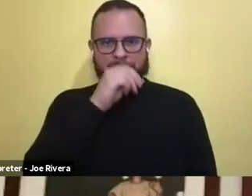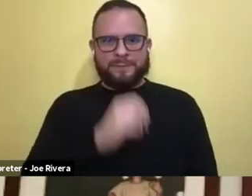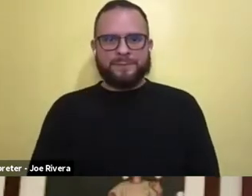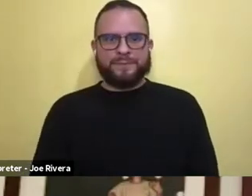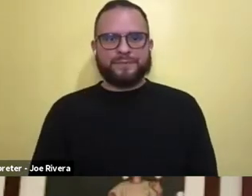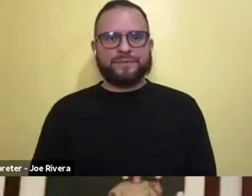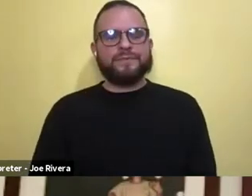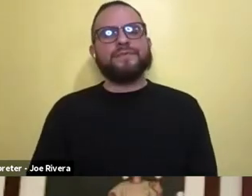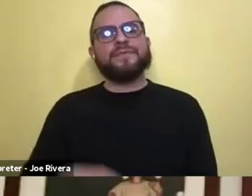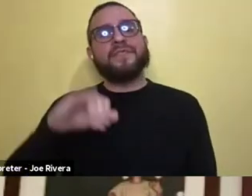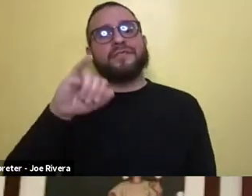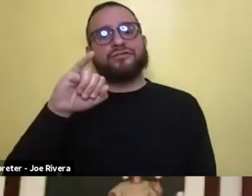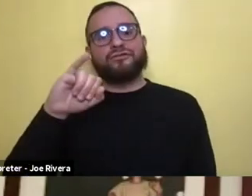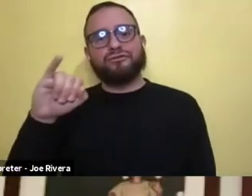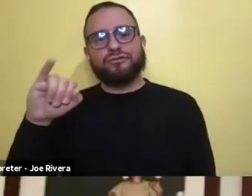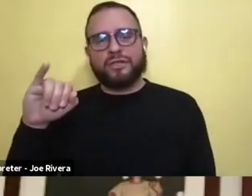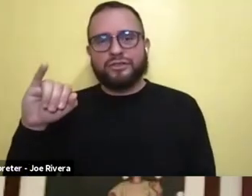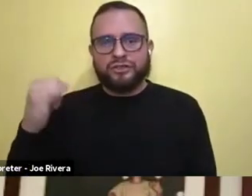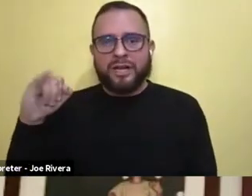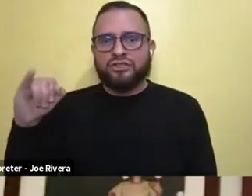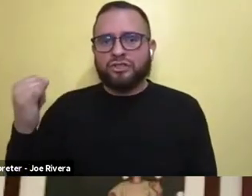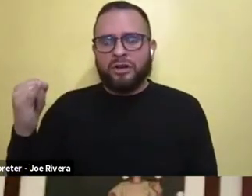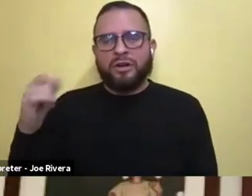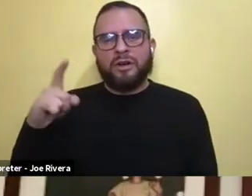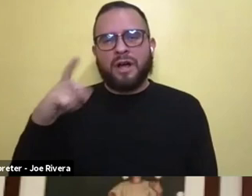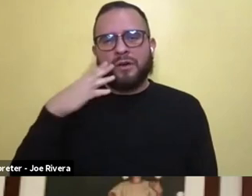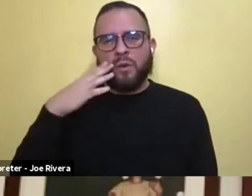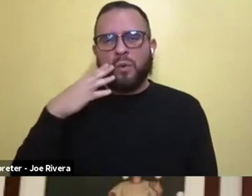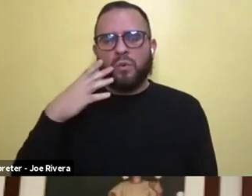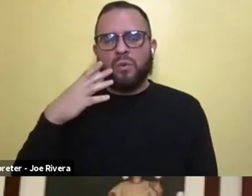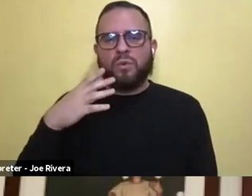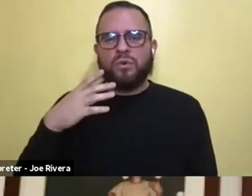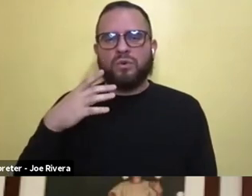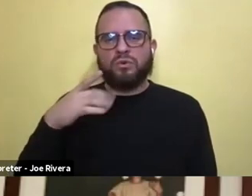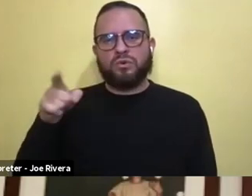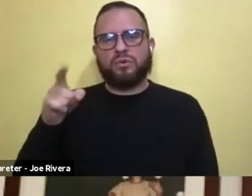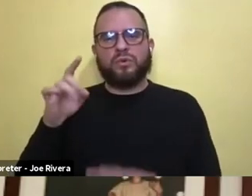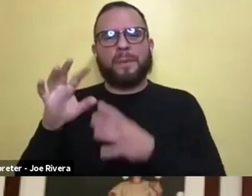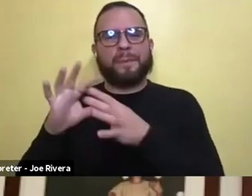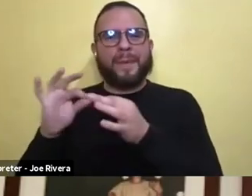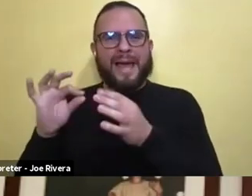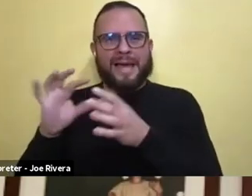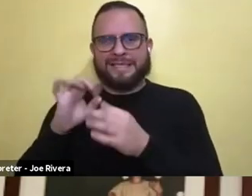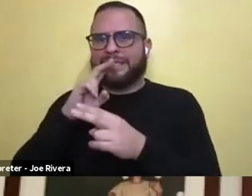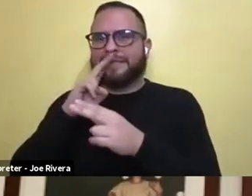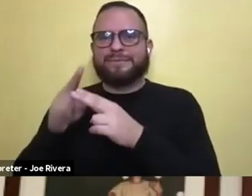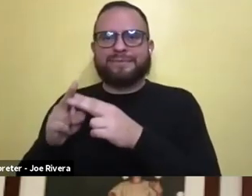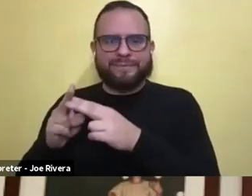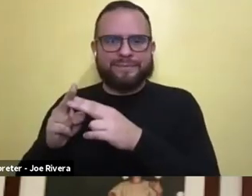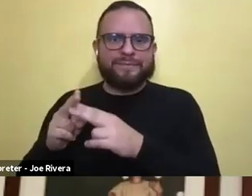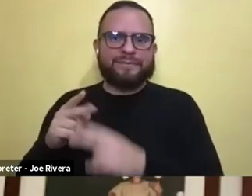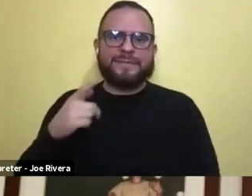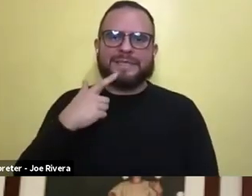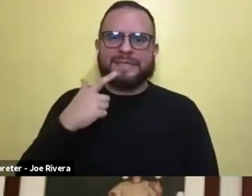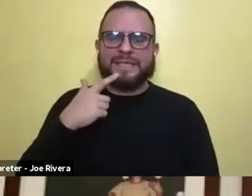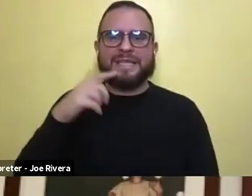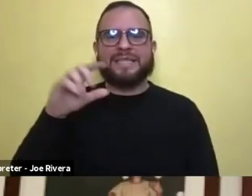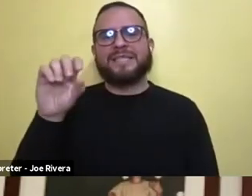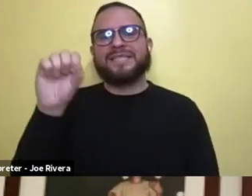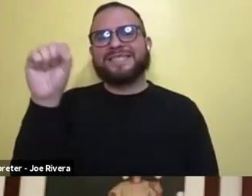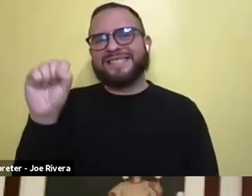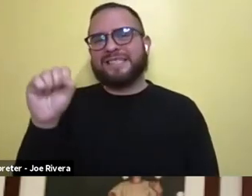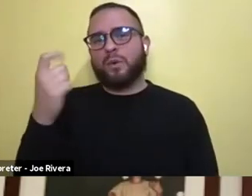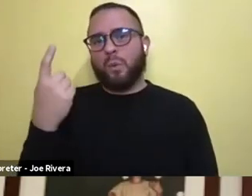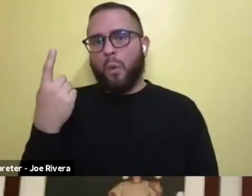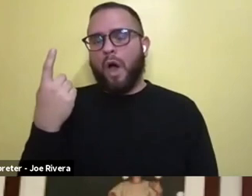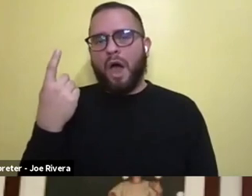would frame this for us, but you know, you had mentioned that, you know, season one was, you know, kind of about the first